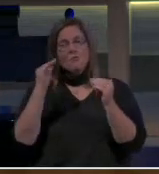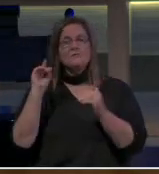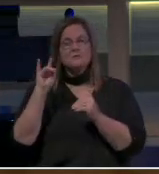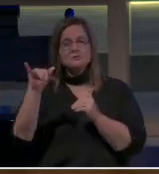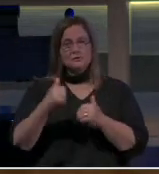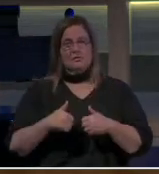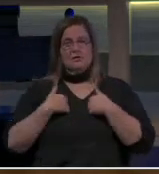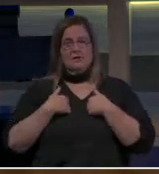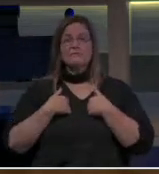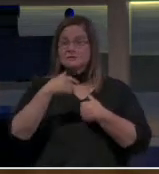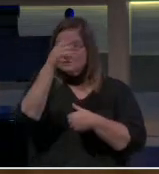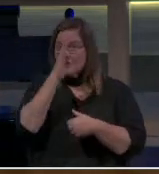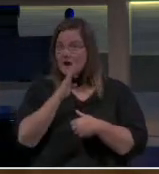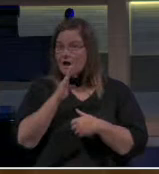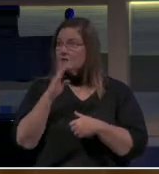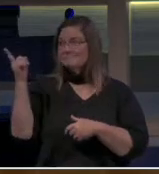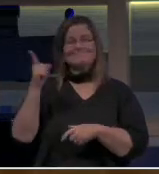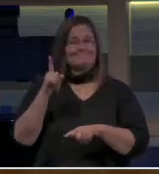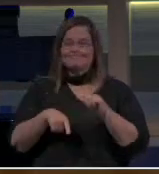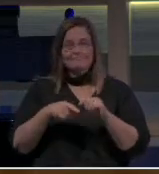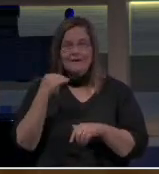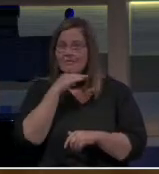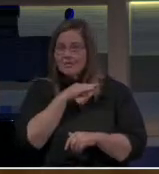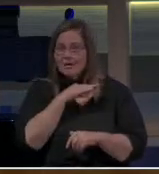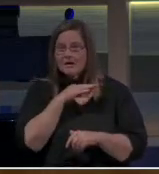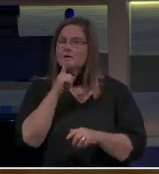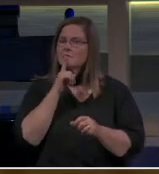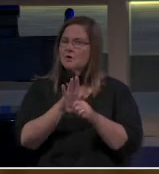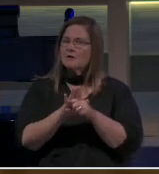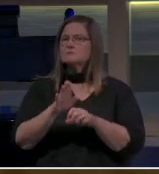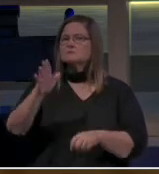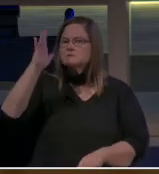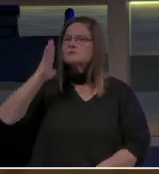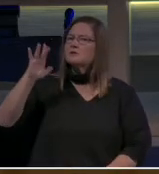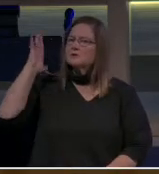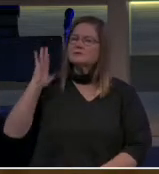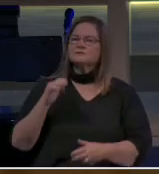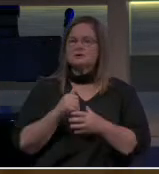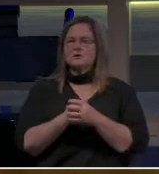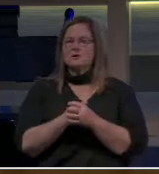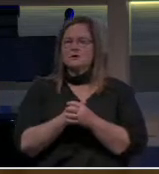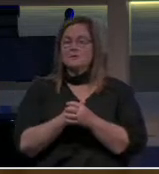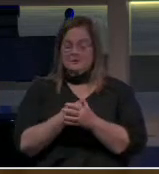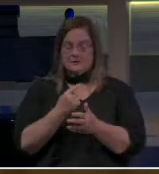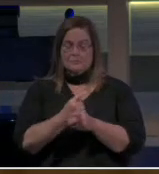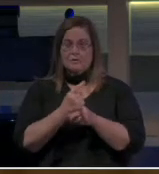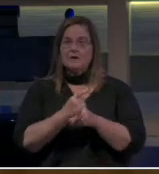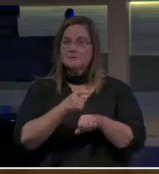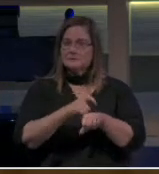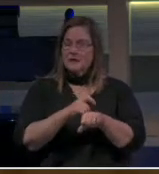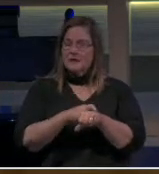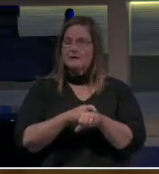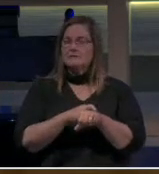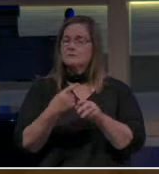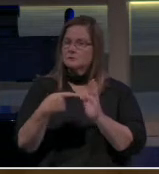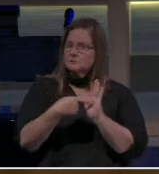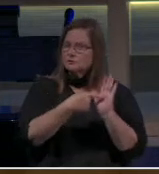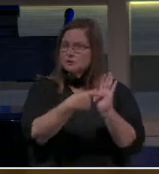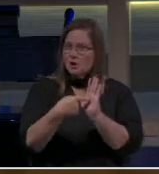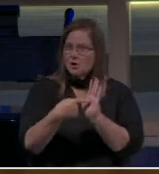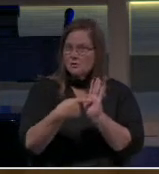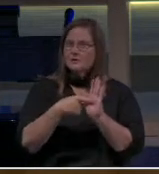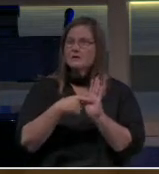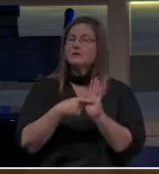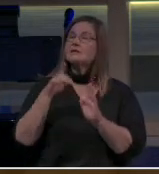life which God who cannot lie promised long ages ago but at the proper time manifested even his